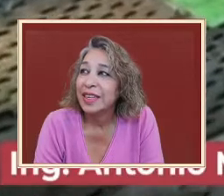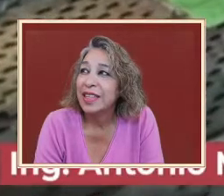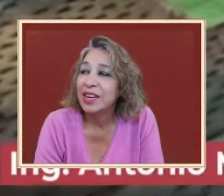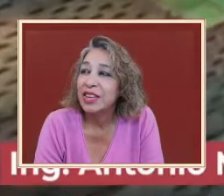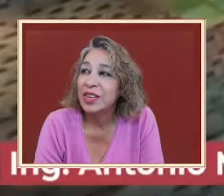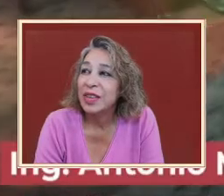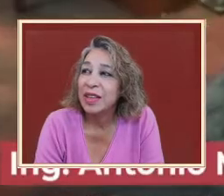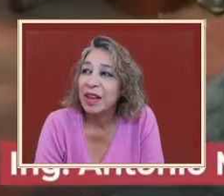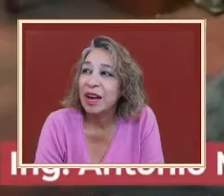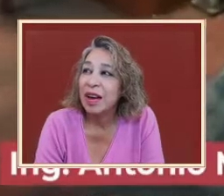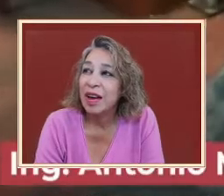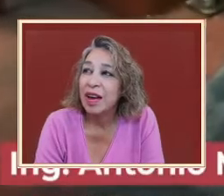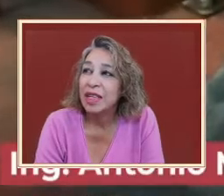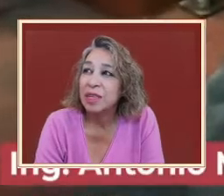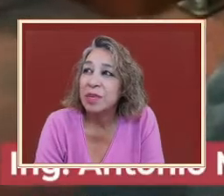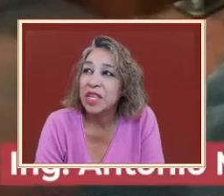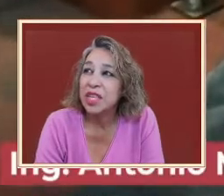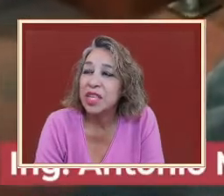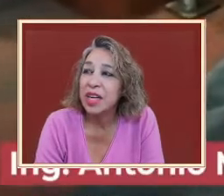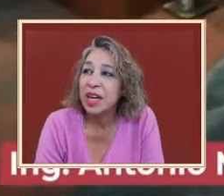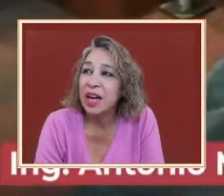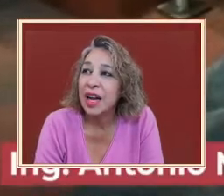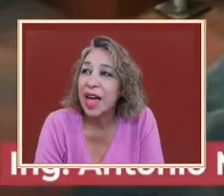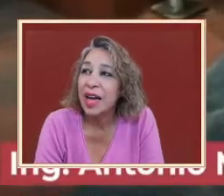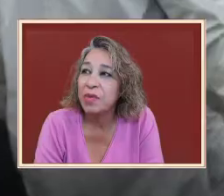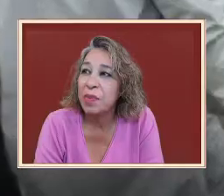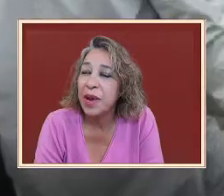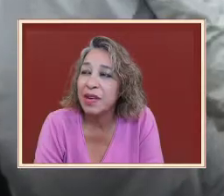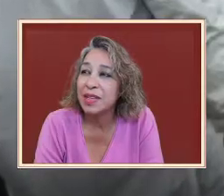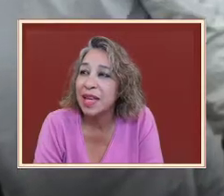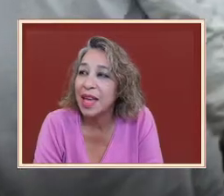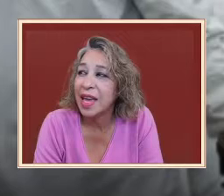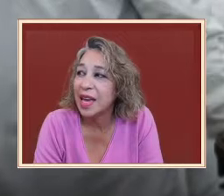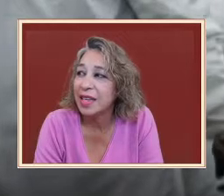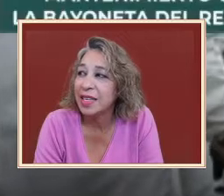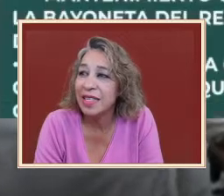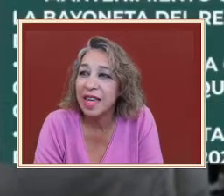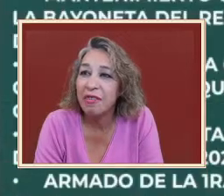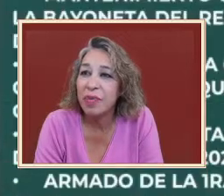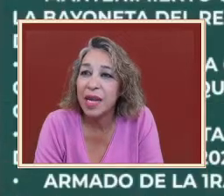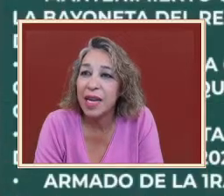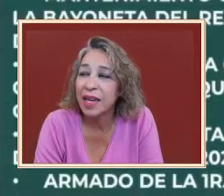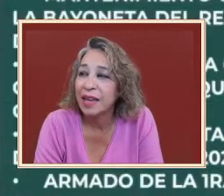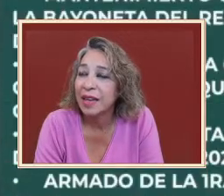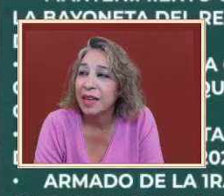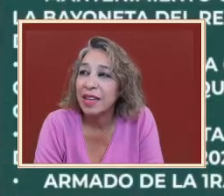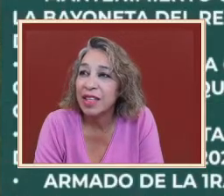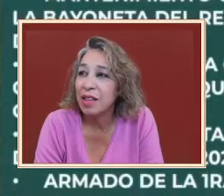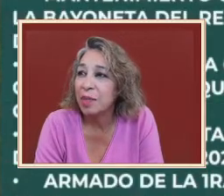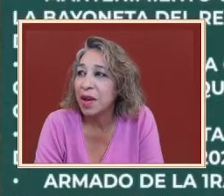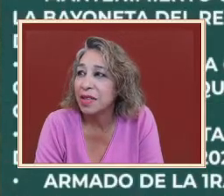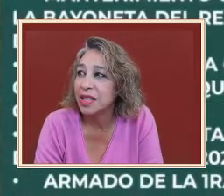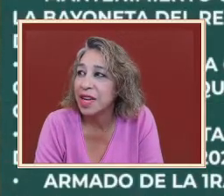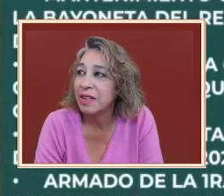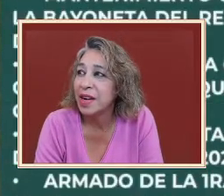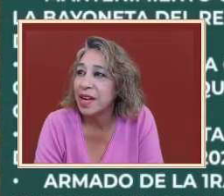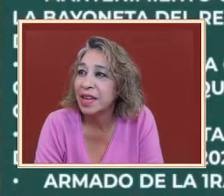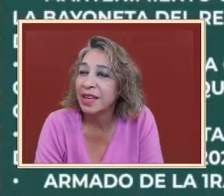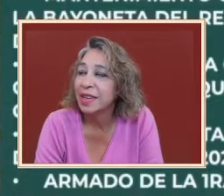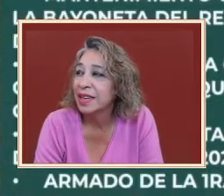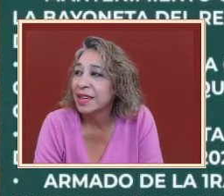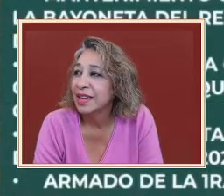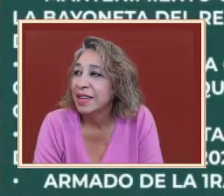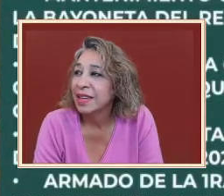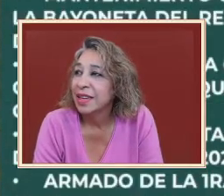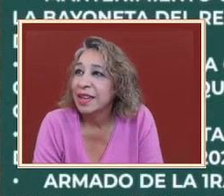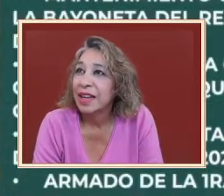and they're doing as much hand repair as they can to save money it's all about austerity